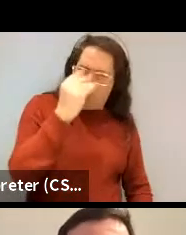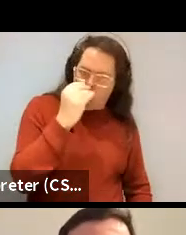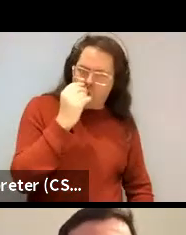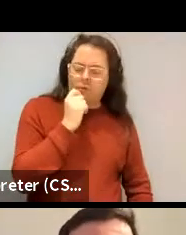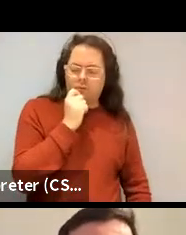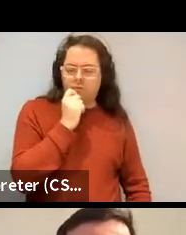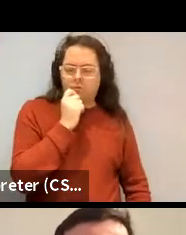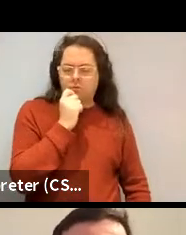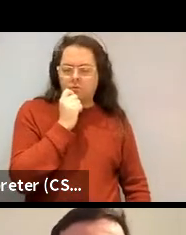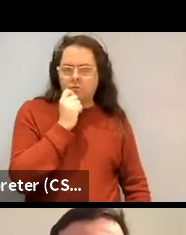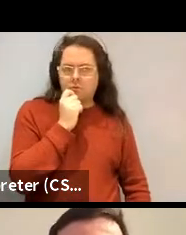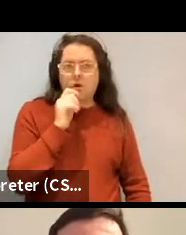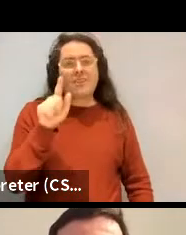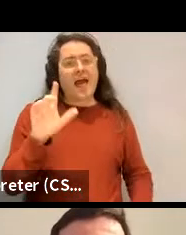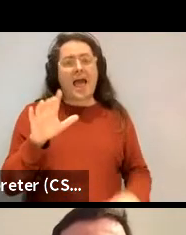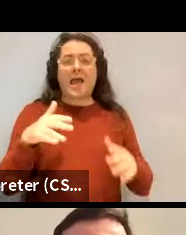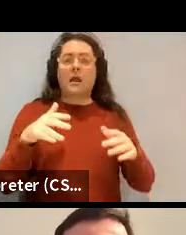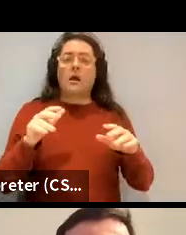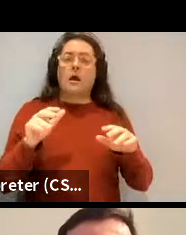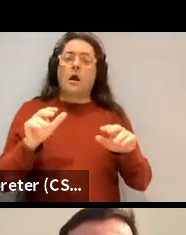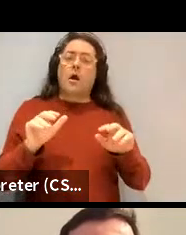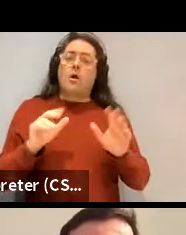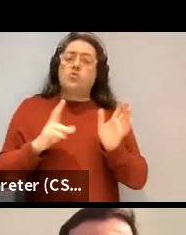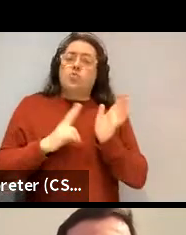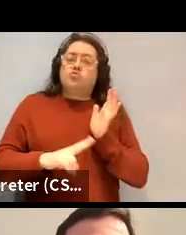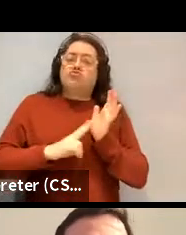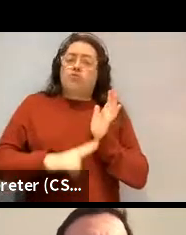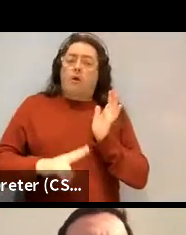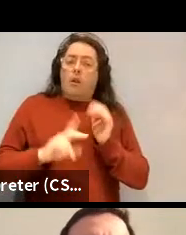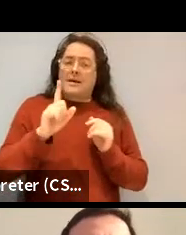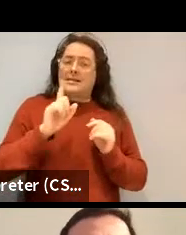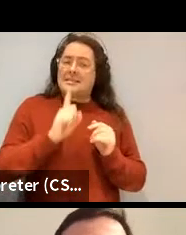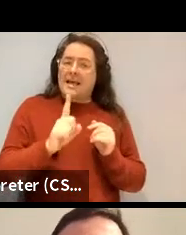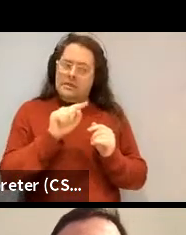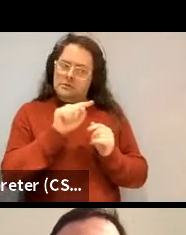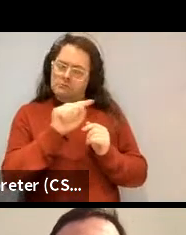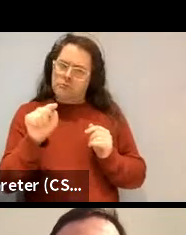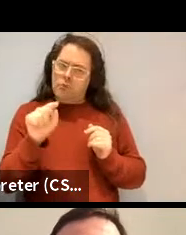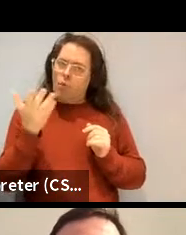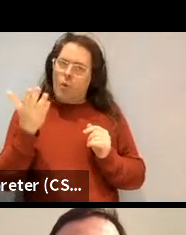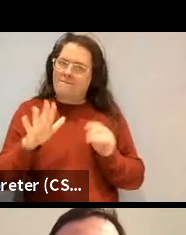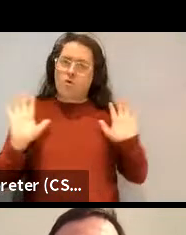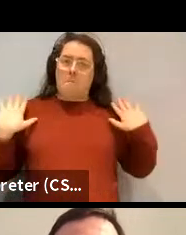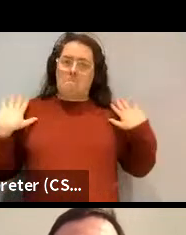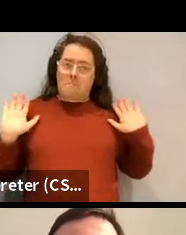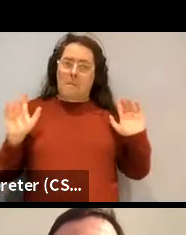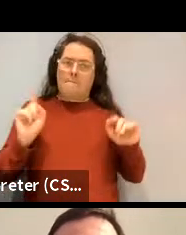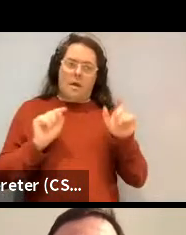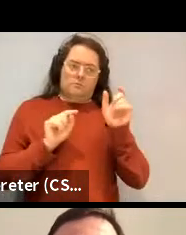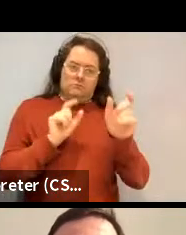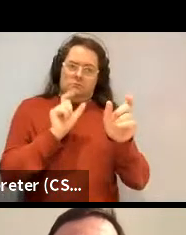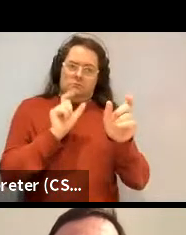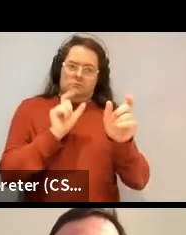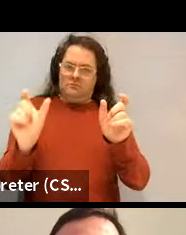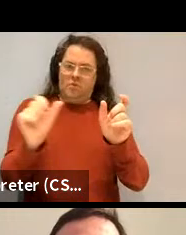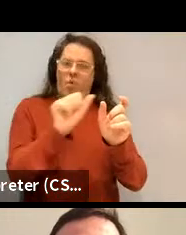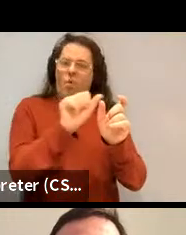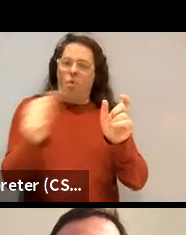there's, they, they were agnostic about where it came from, but the implication was that maybe that there's a